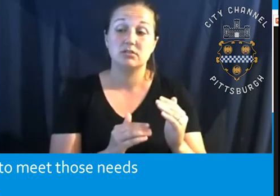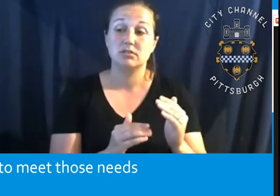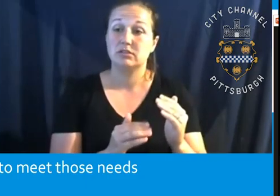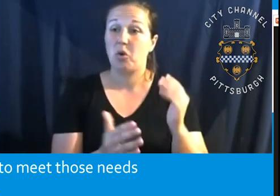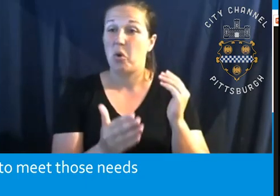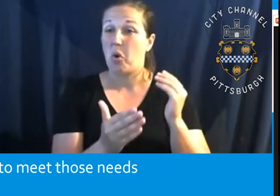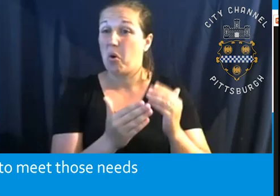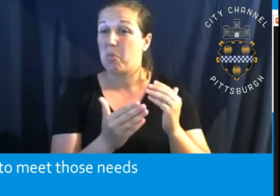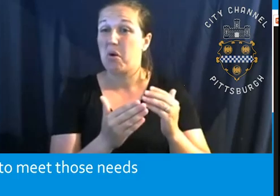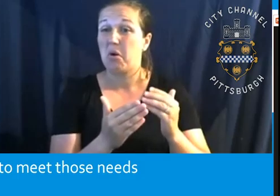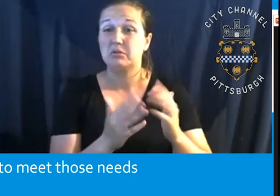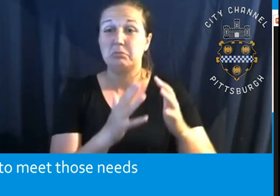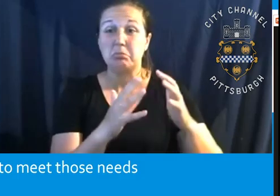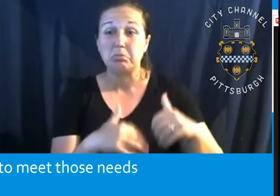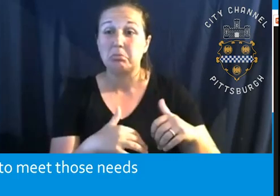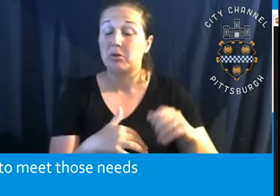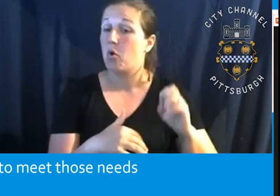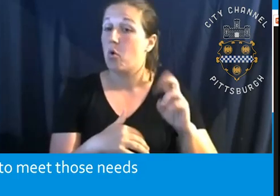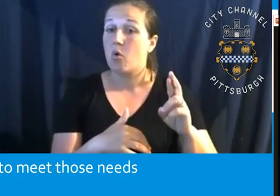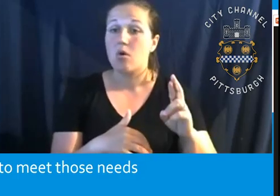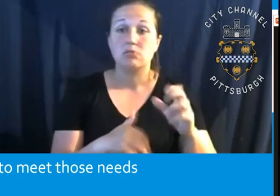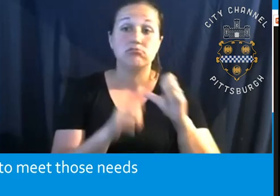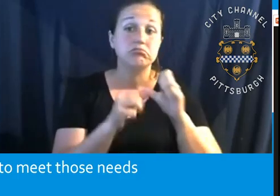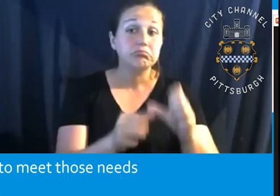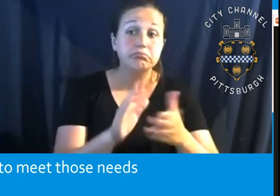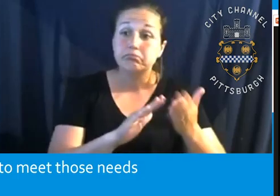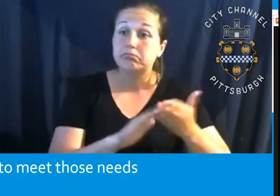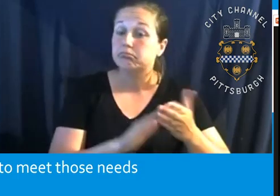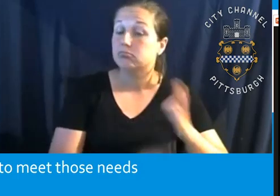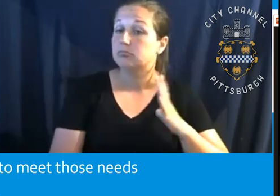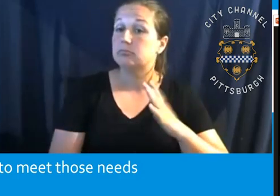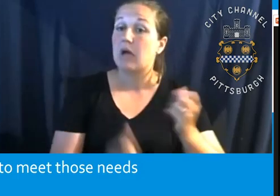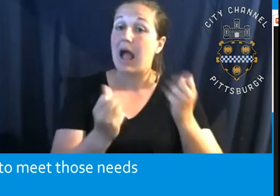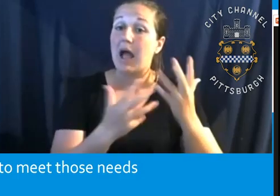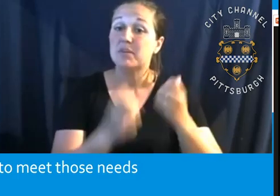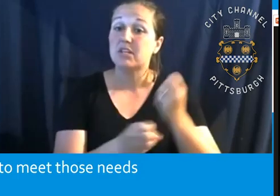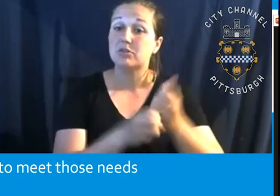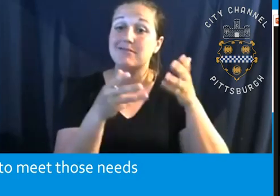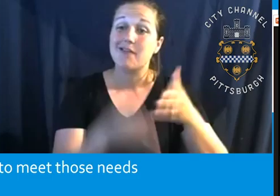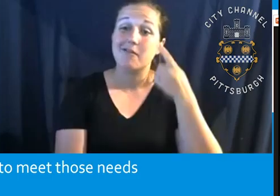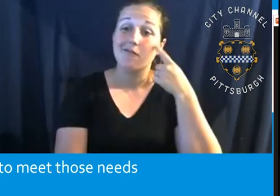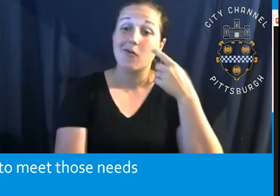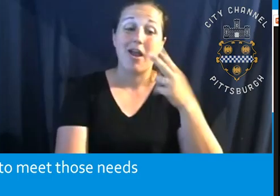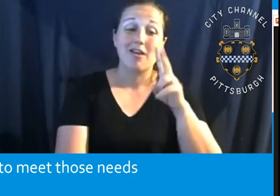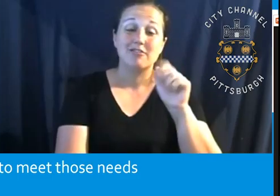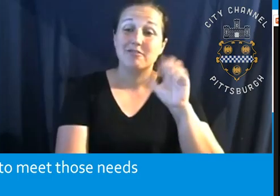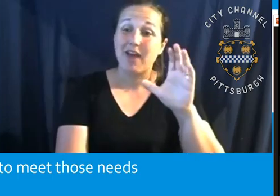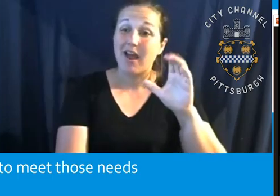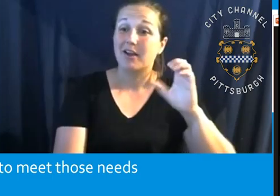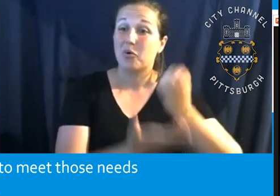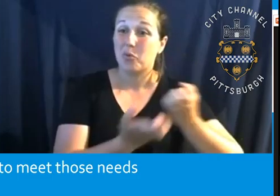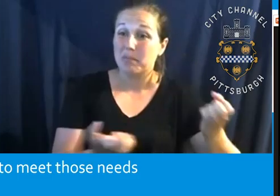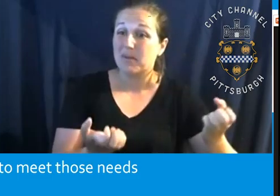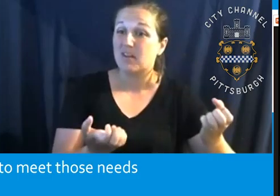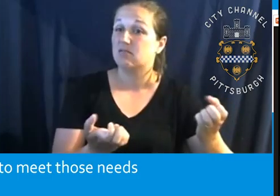its useful life cycle? Um, how many more years does the HVAC equipment have left in it? Um, we also consider access to